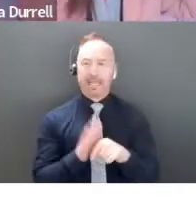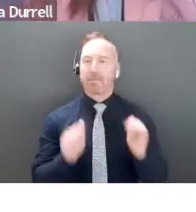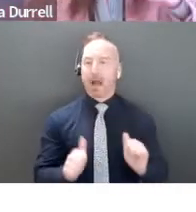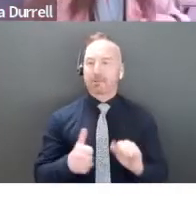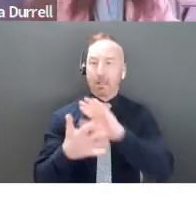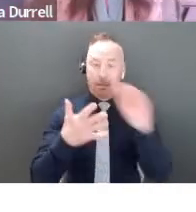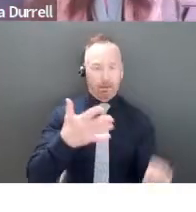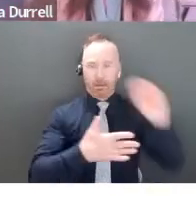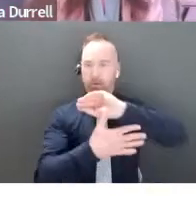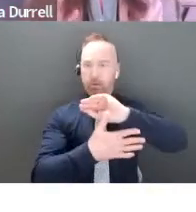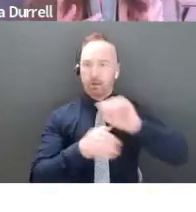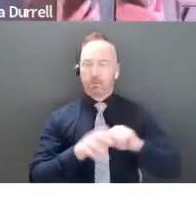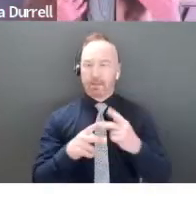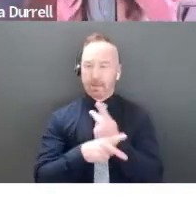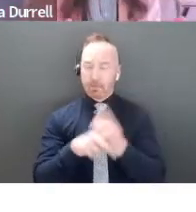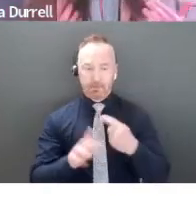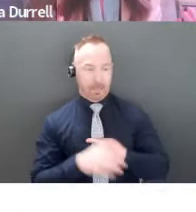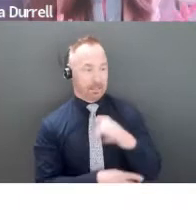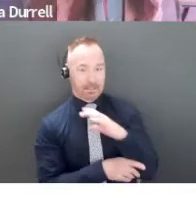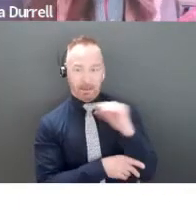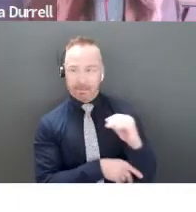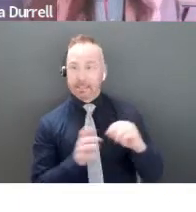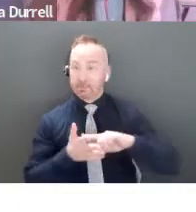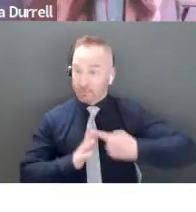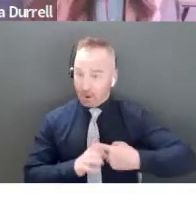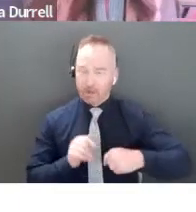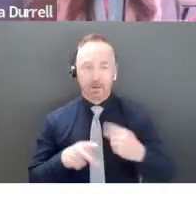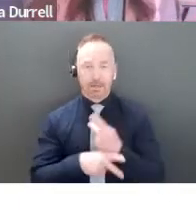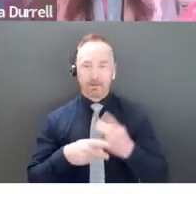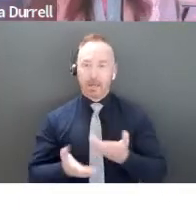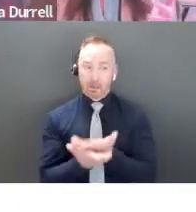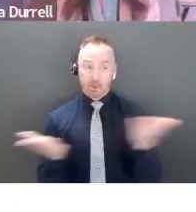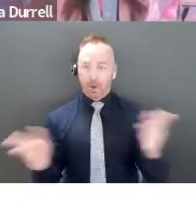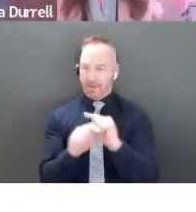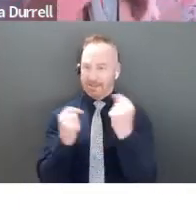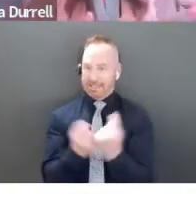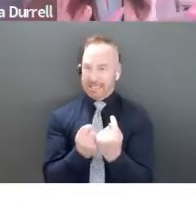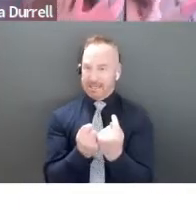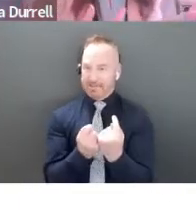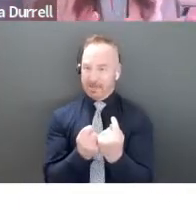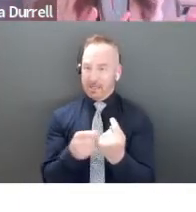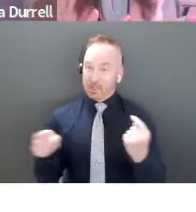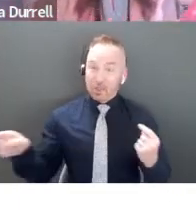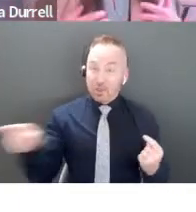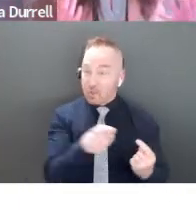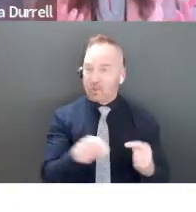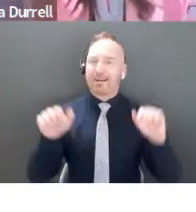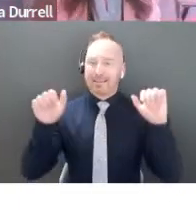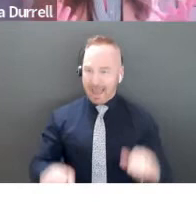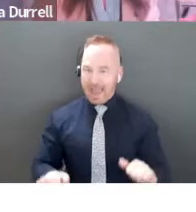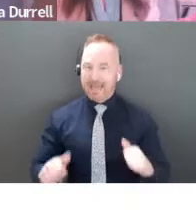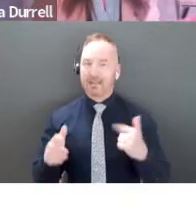So you're talking about your introduction of your company, and then you talk about why you are the team that can bring this product to market.